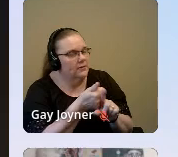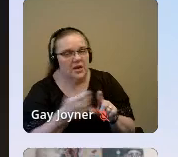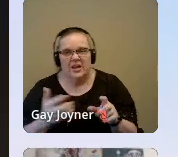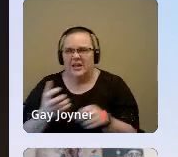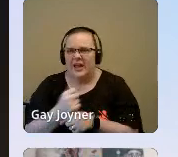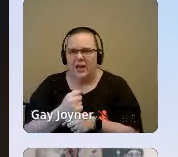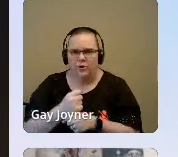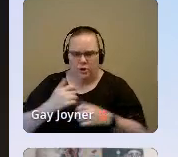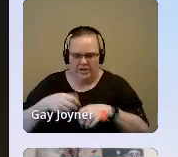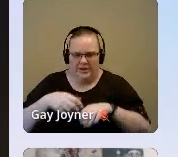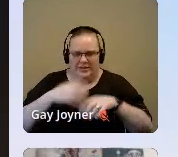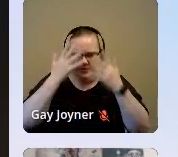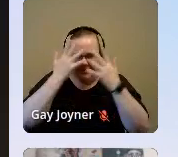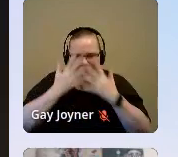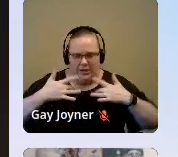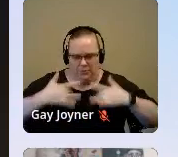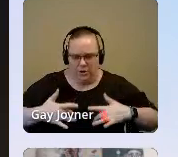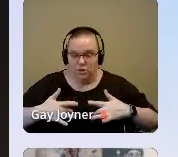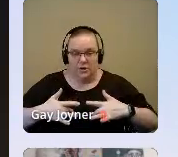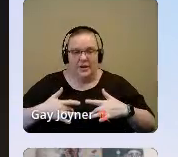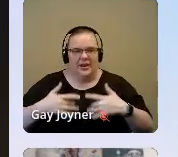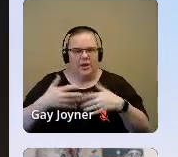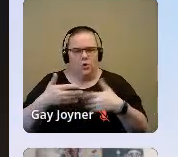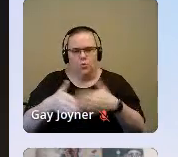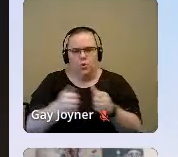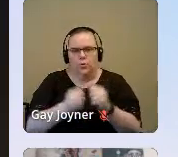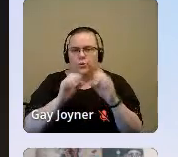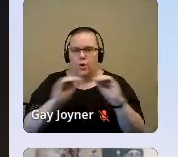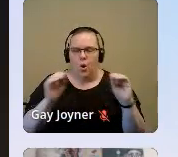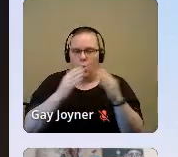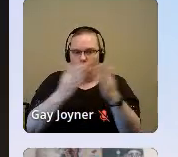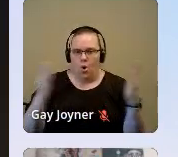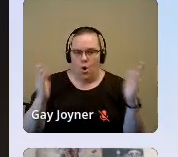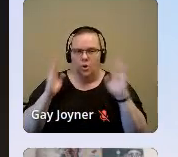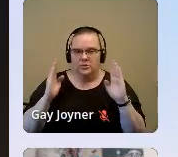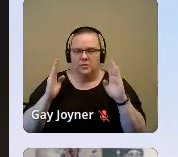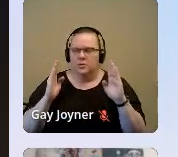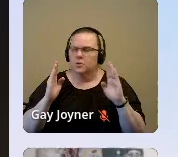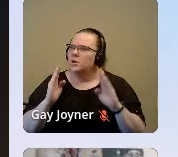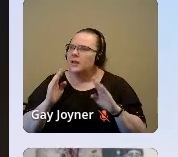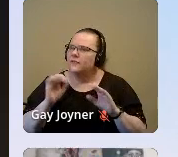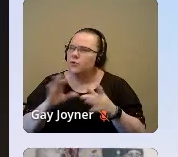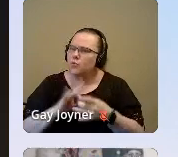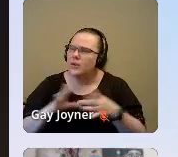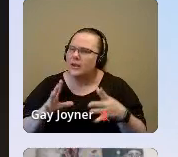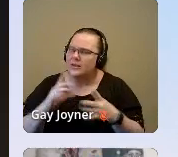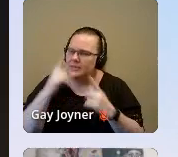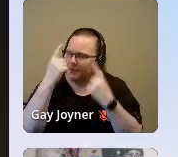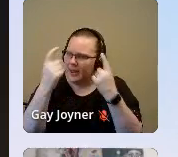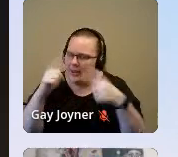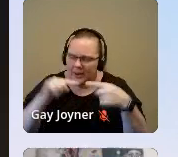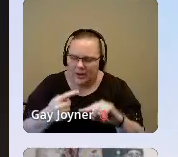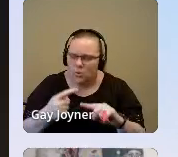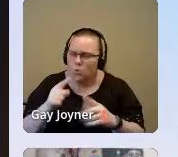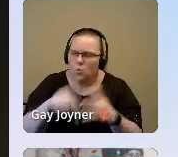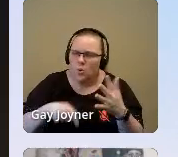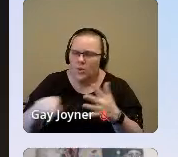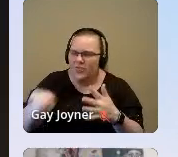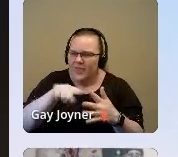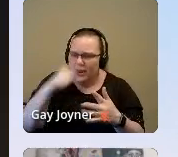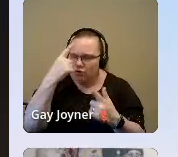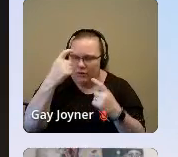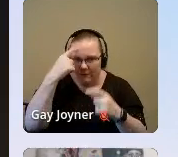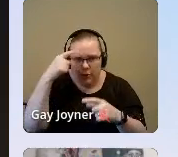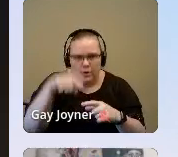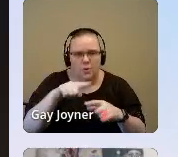and ask them if they could release this pain, what would they dream for you? Write down their responses. Understand their needs. Start working on